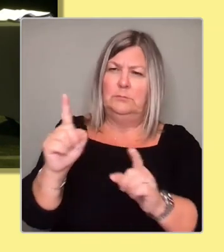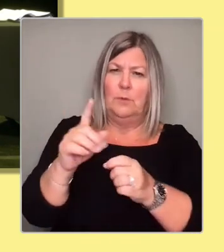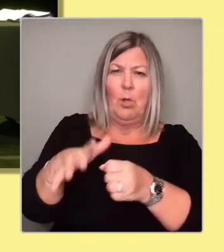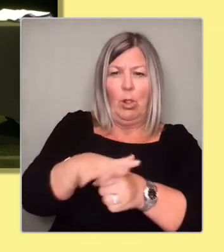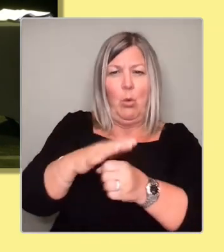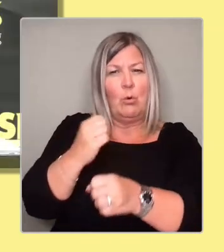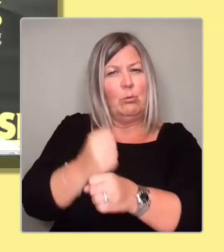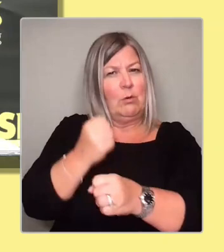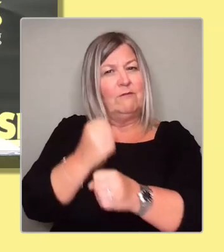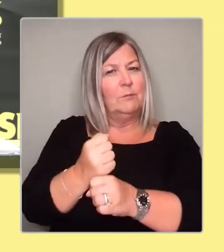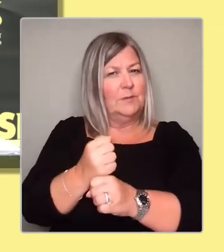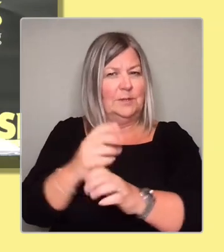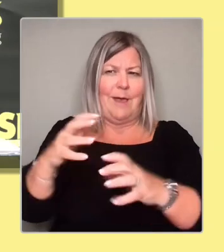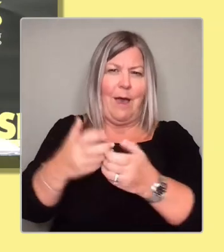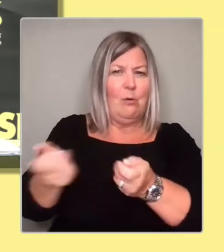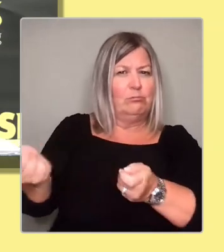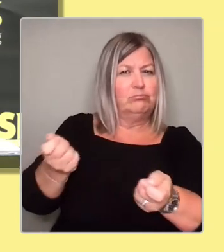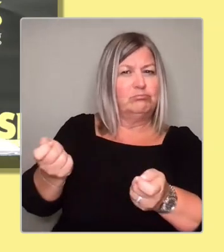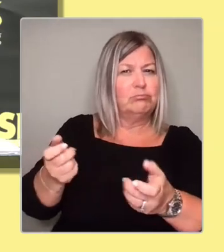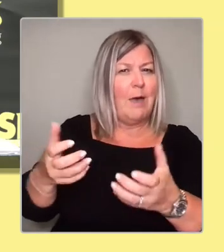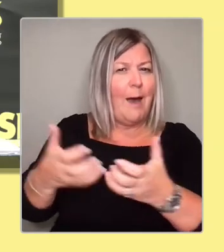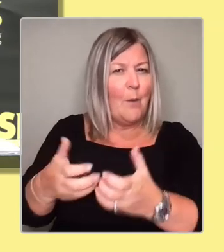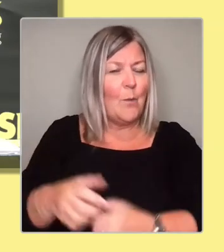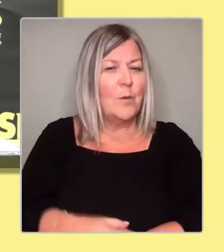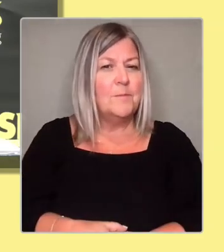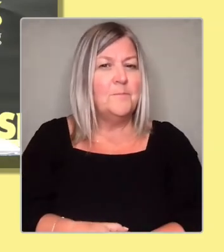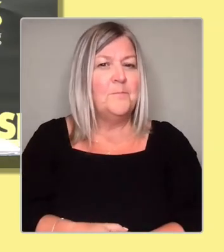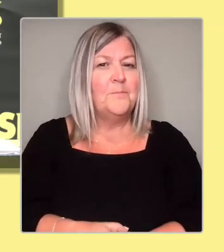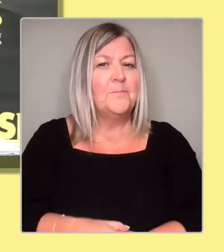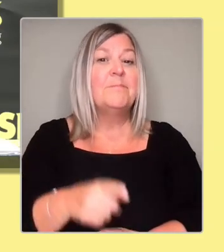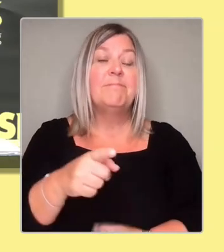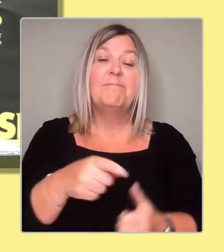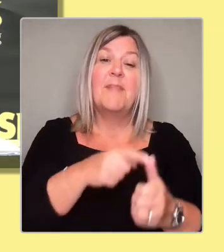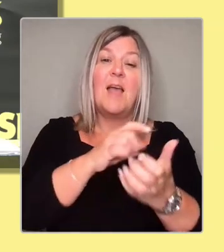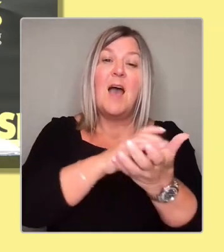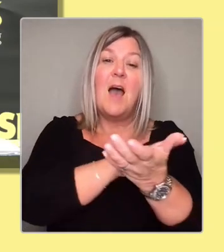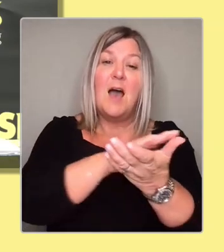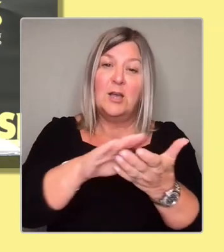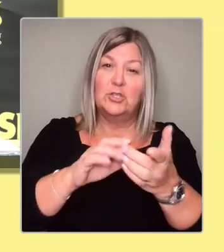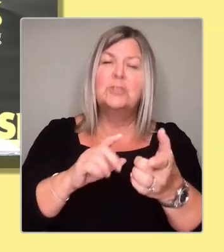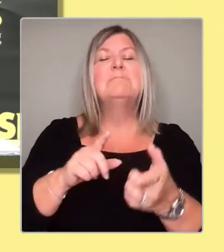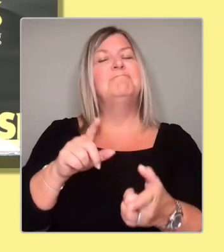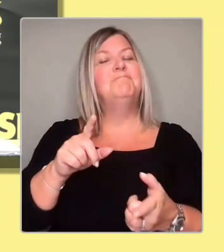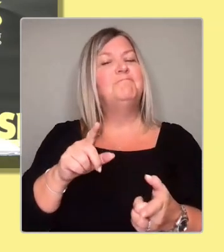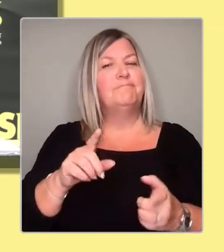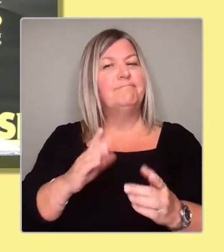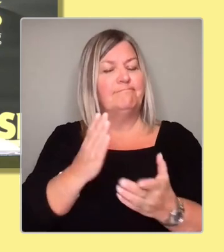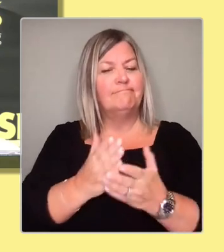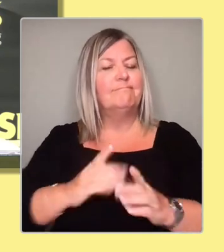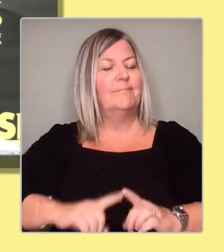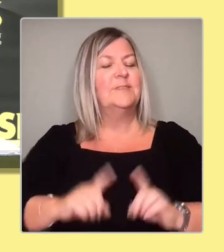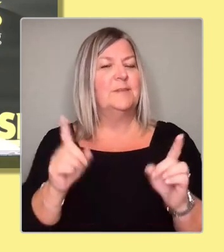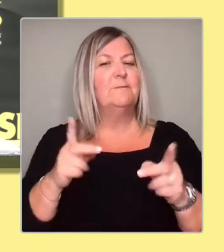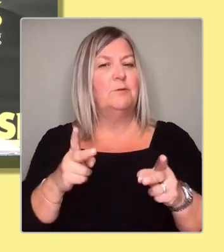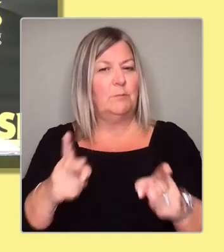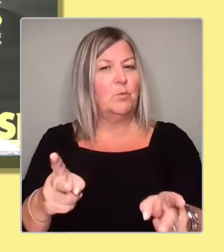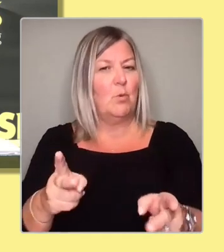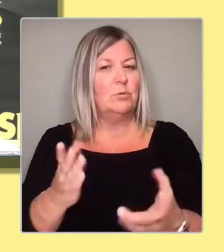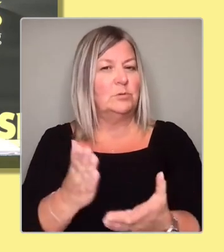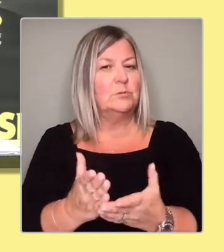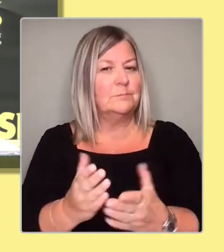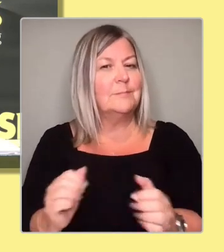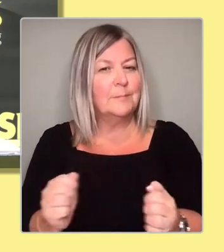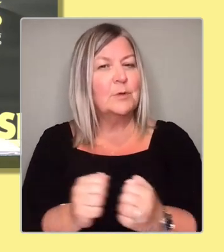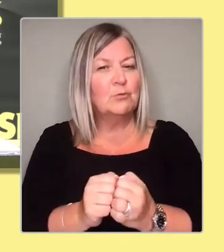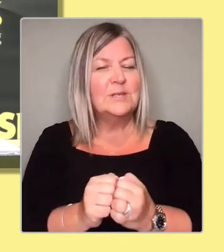Yes, I think we need to do, I think we do need to have a different approach to working with our council colleagues. Because after all, you know, many of